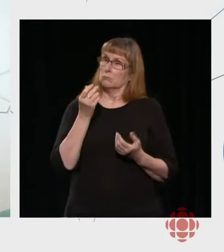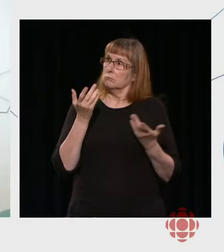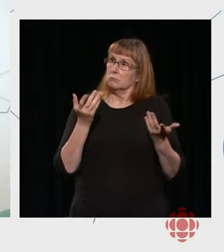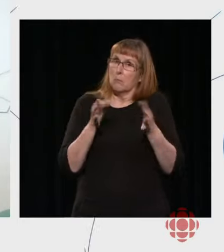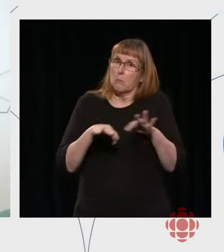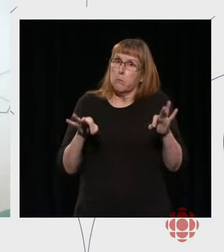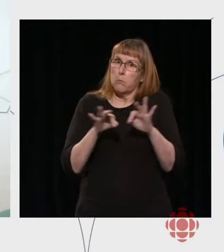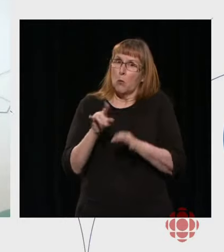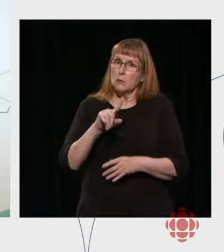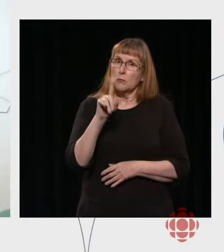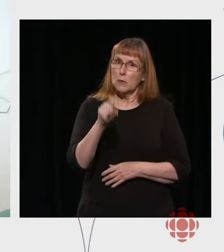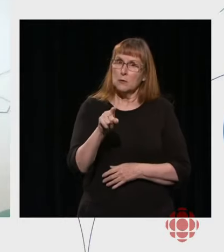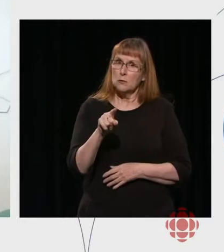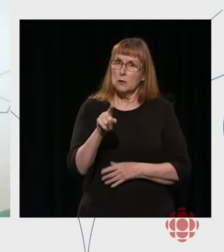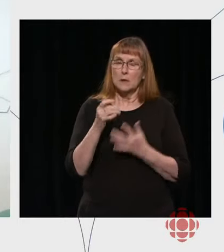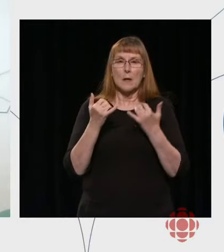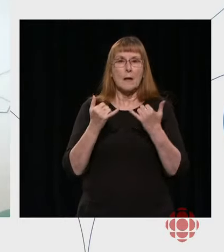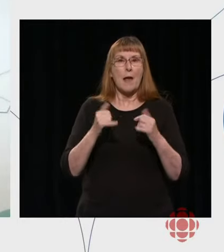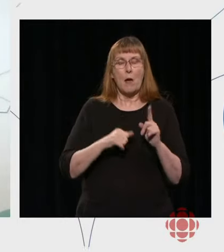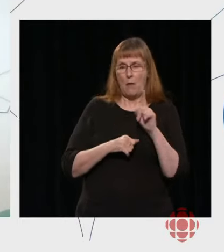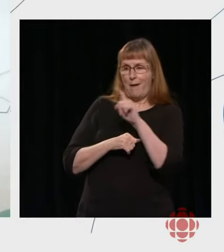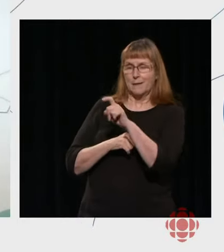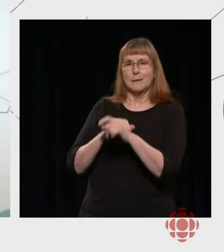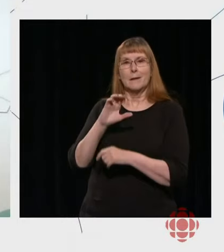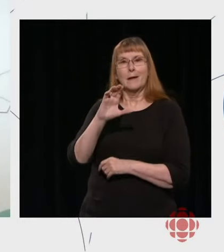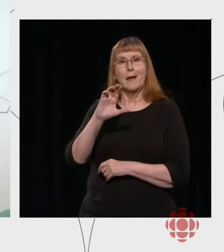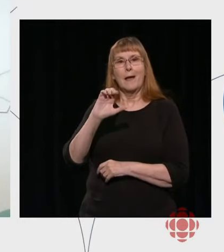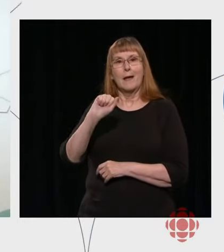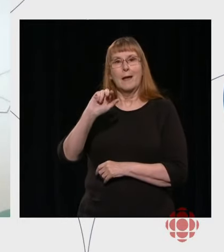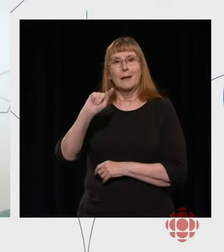this question, I will direct it to Catherine Tate.